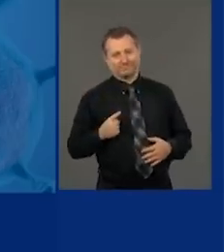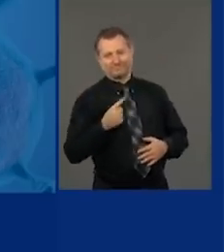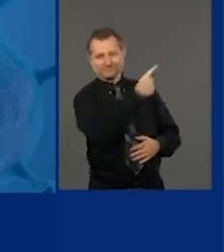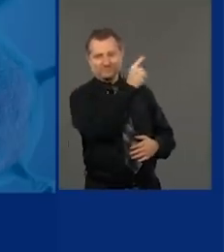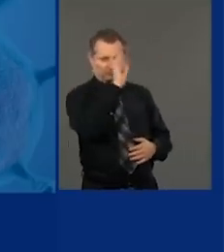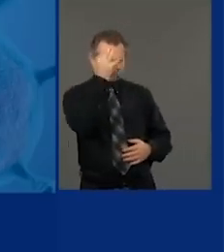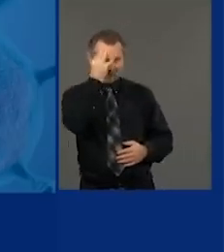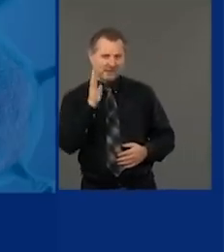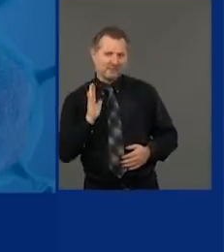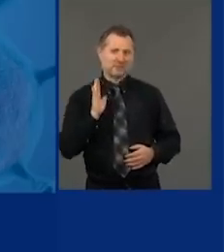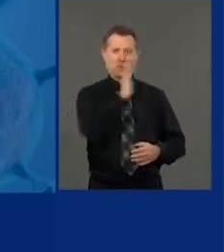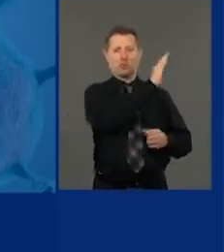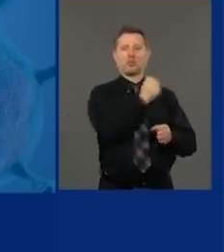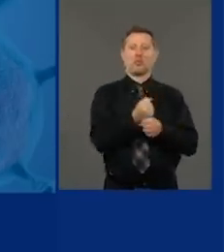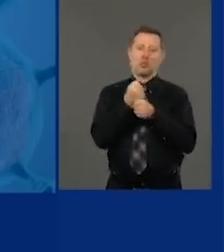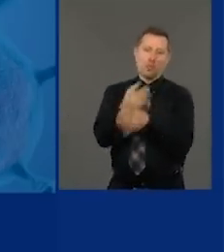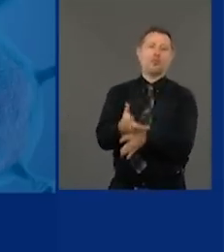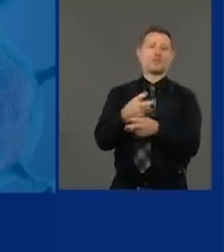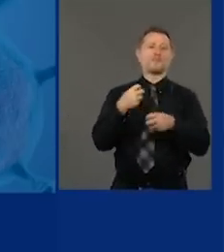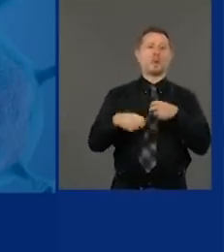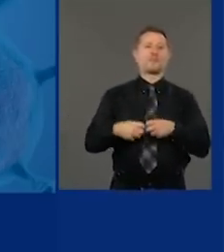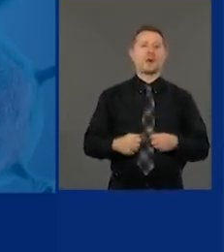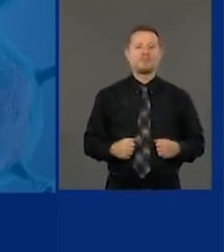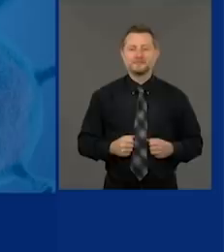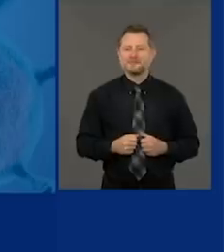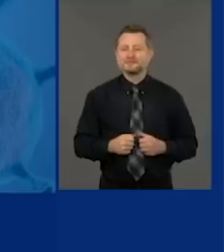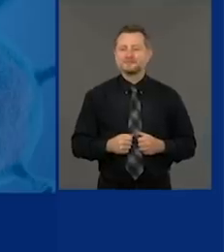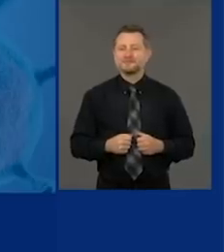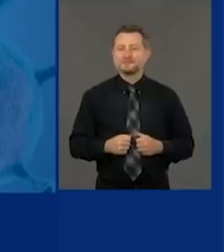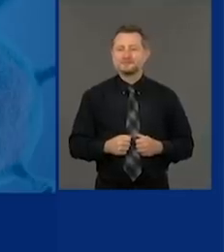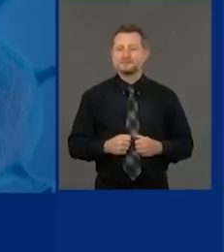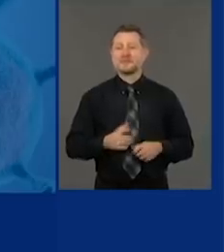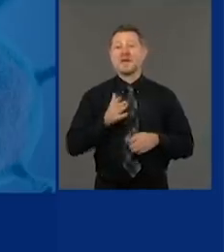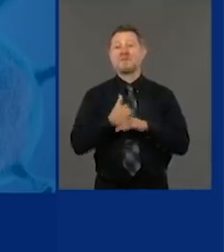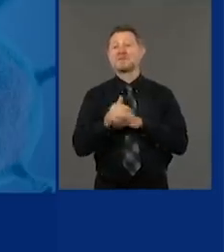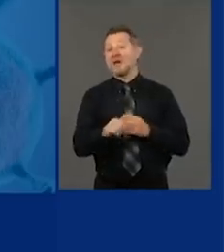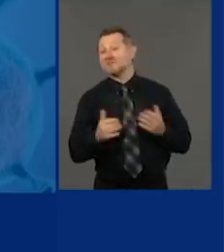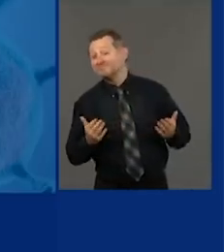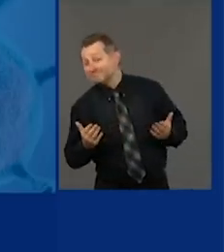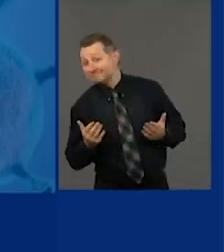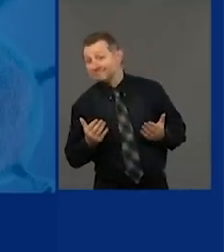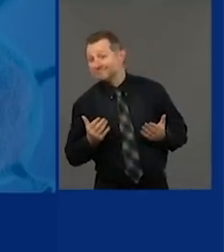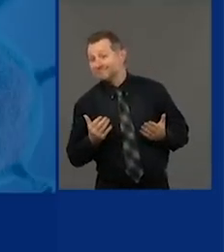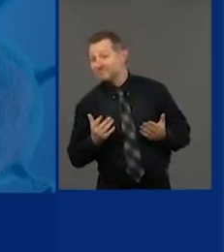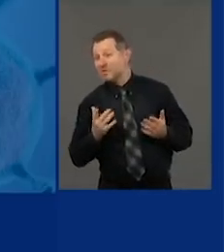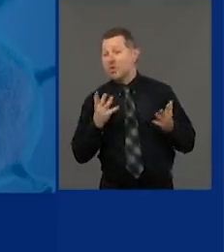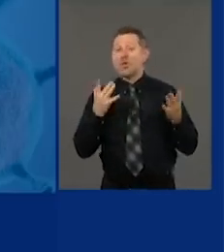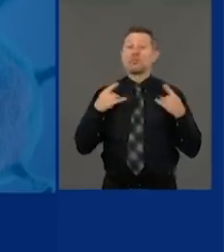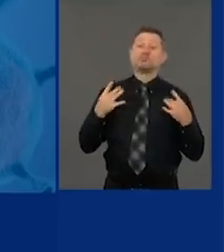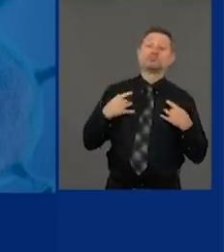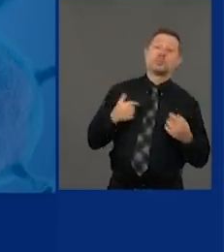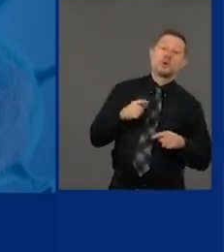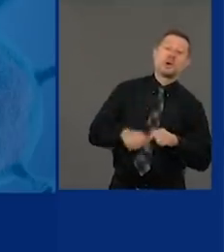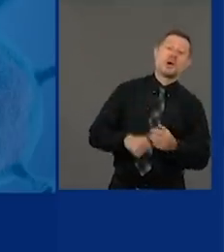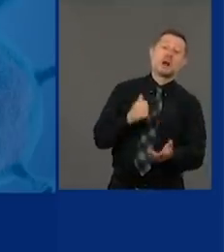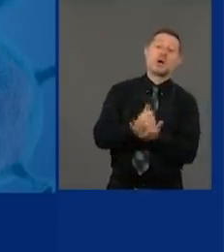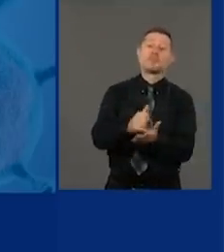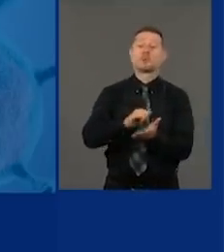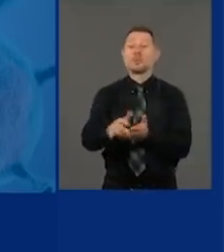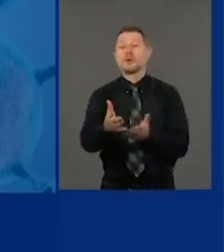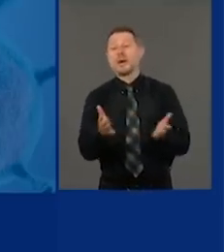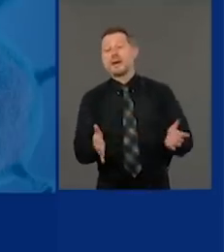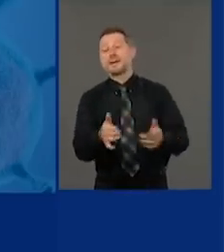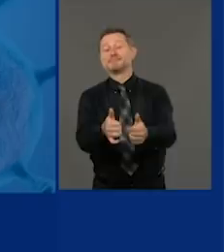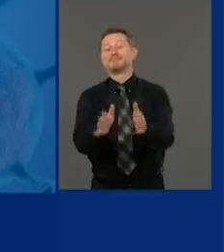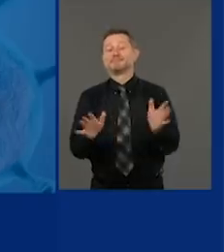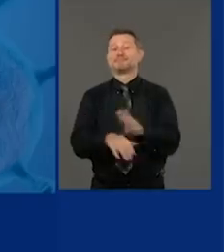caused our problem and then frankly wanted to have nothing to do with the solution. They caused